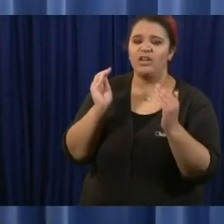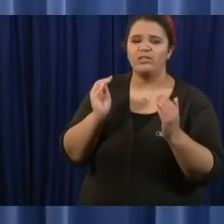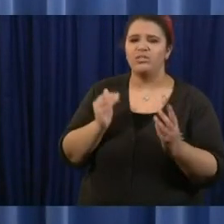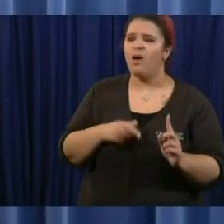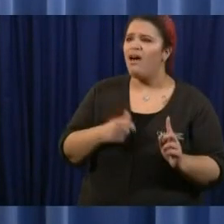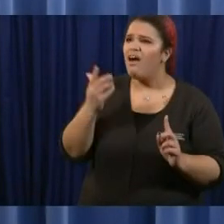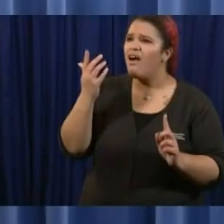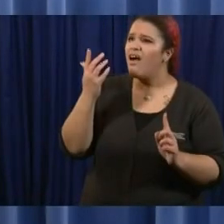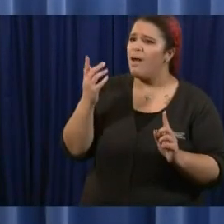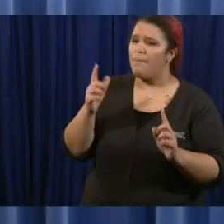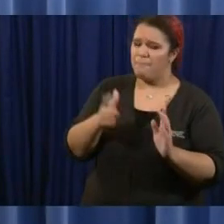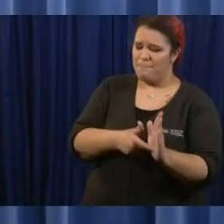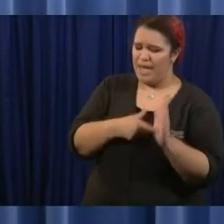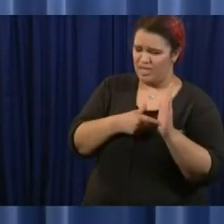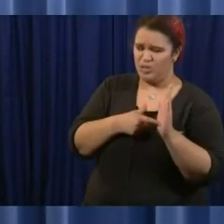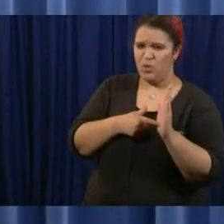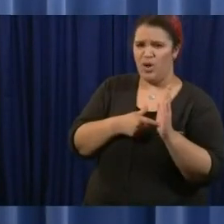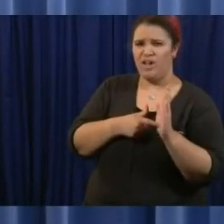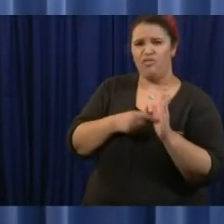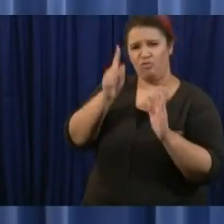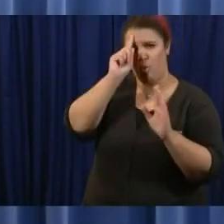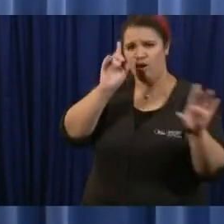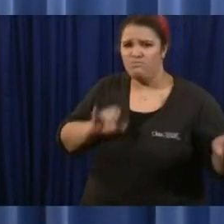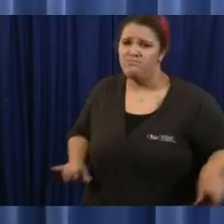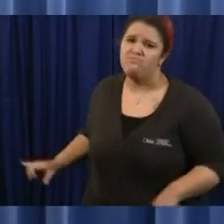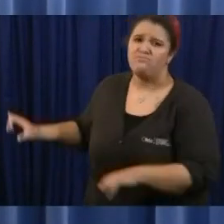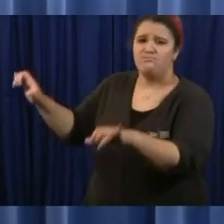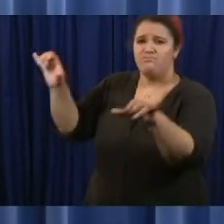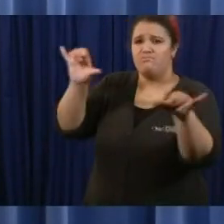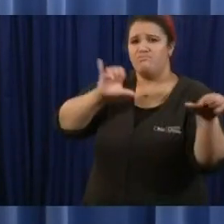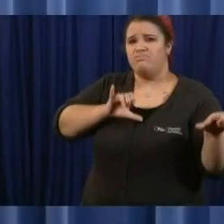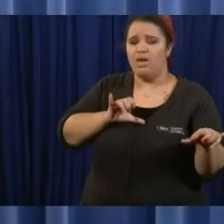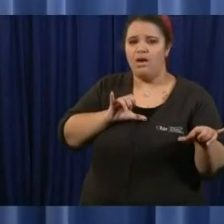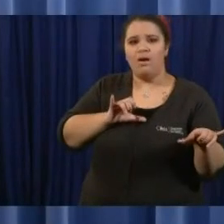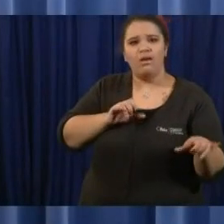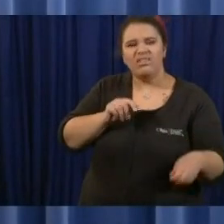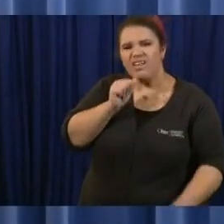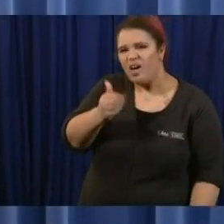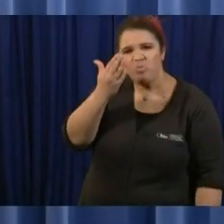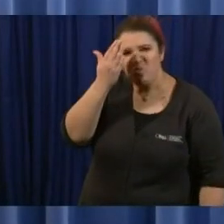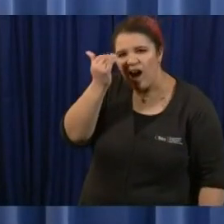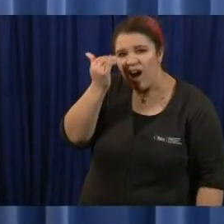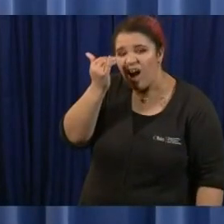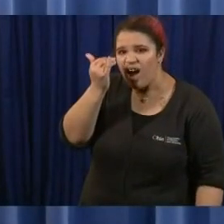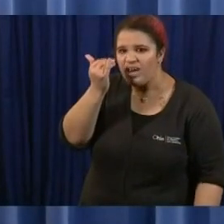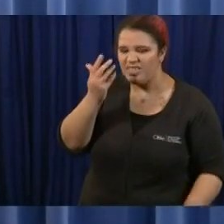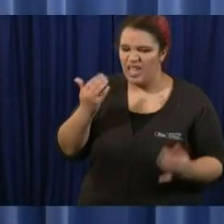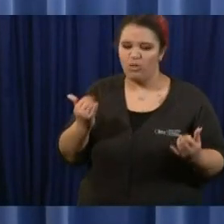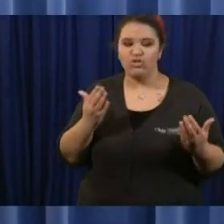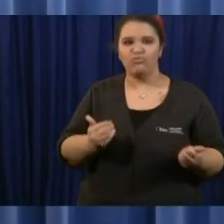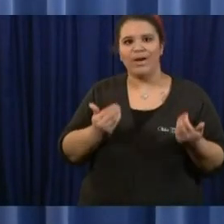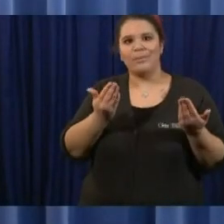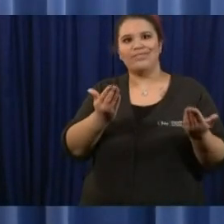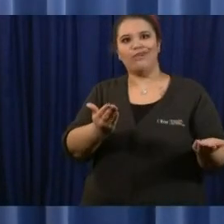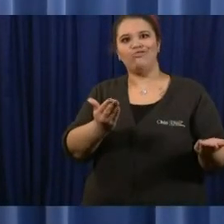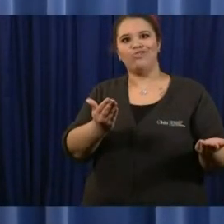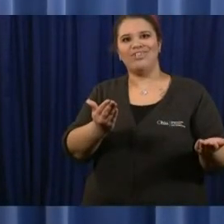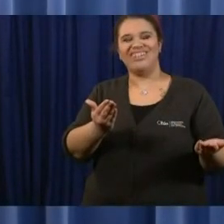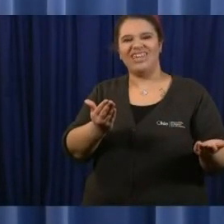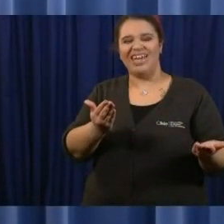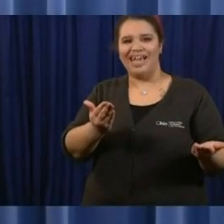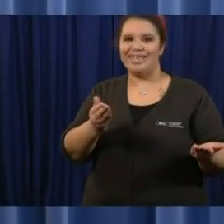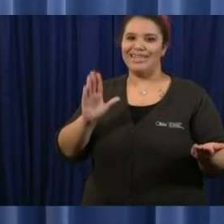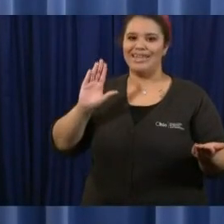not in the best interest of everyone as opposed to a recommendation which is basically on an honor system and if you've been to a grocery store